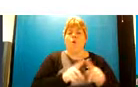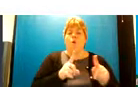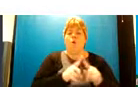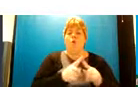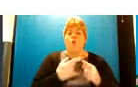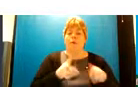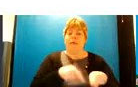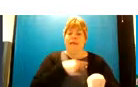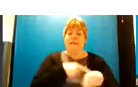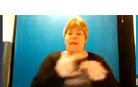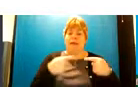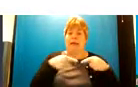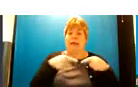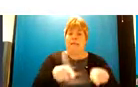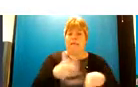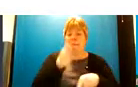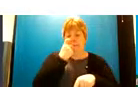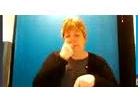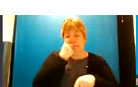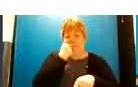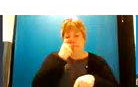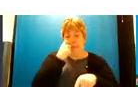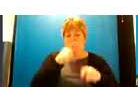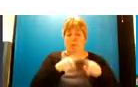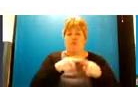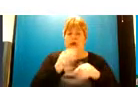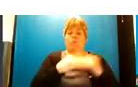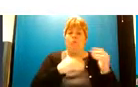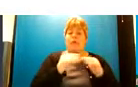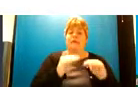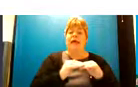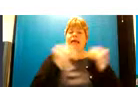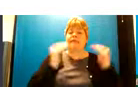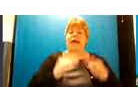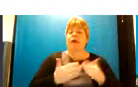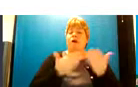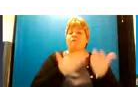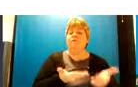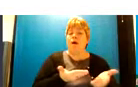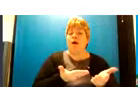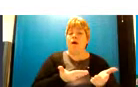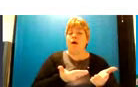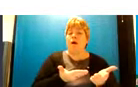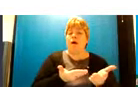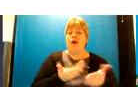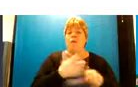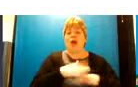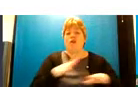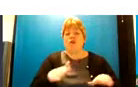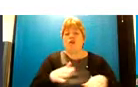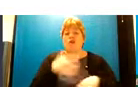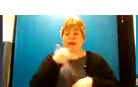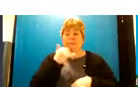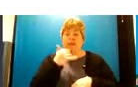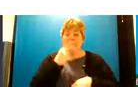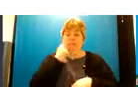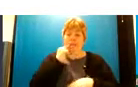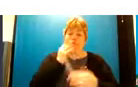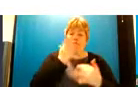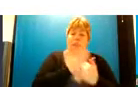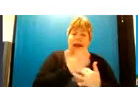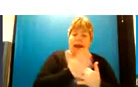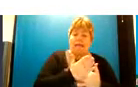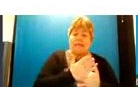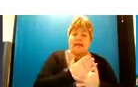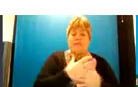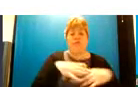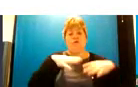that we're looking to build a day offer where they're um where children may be able to access for a